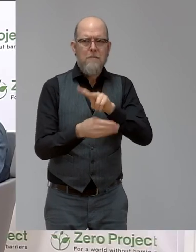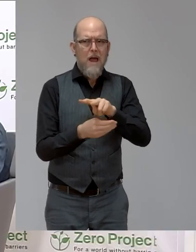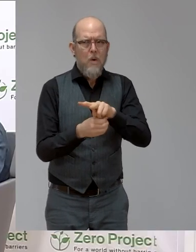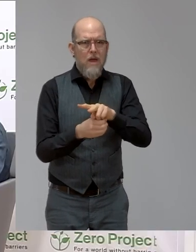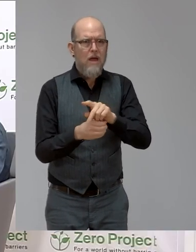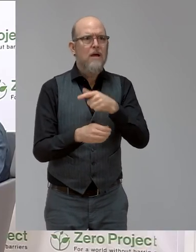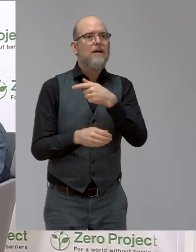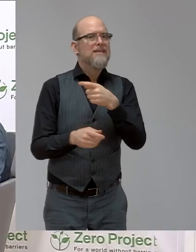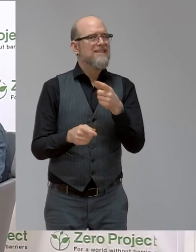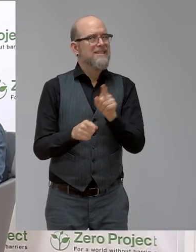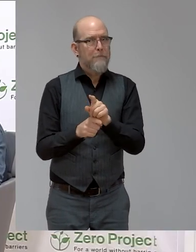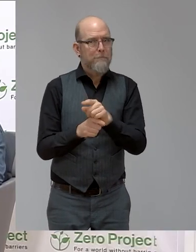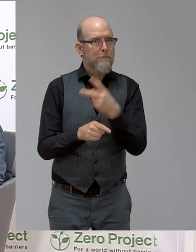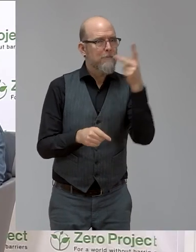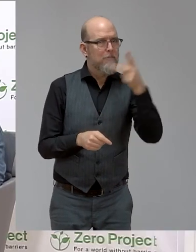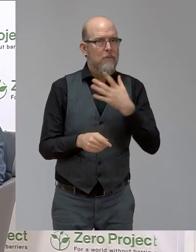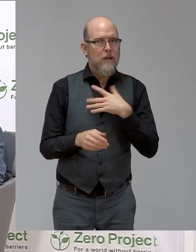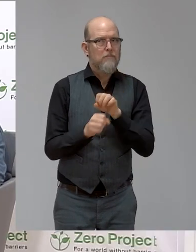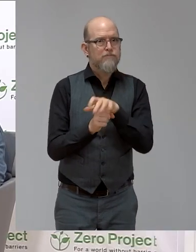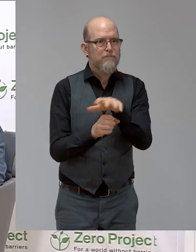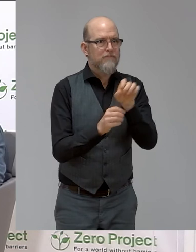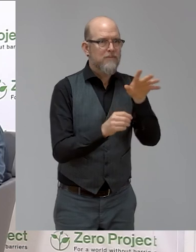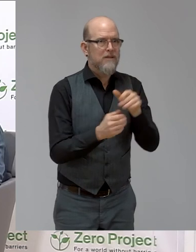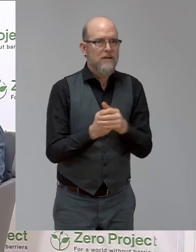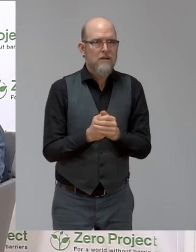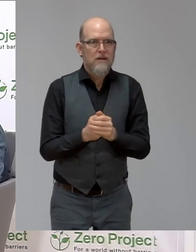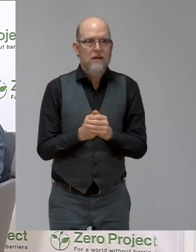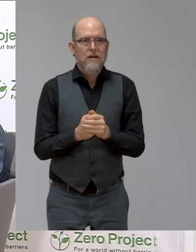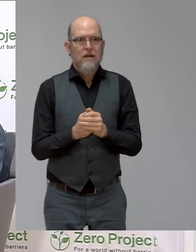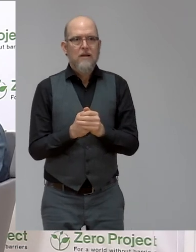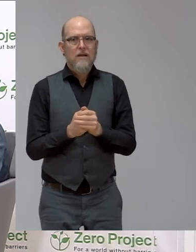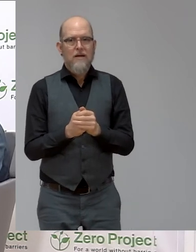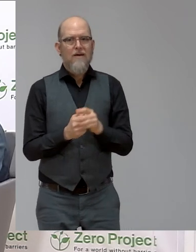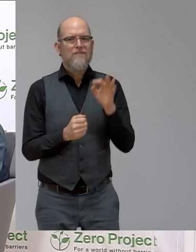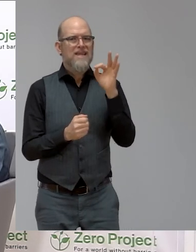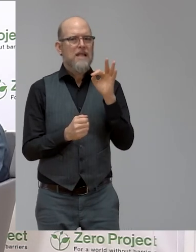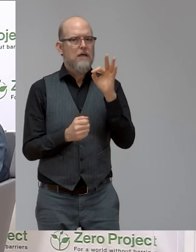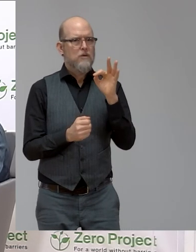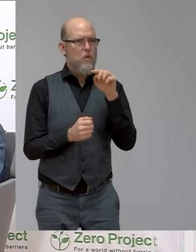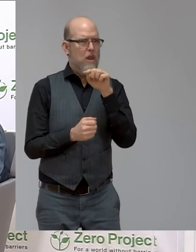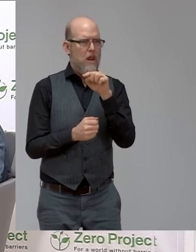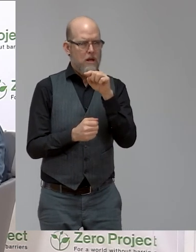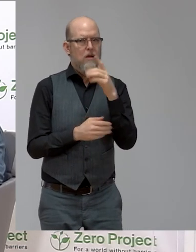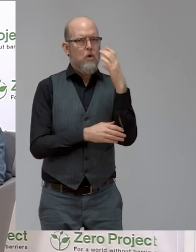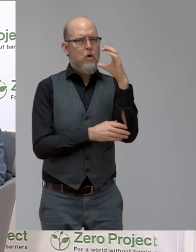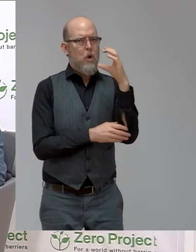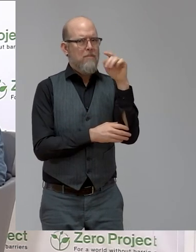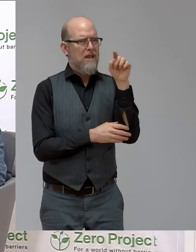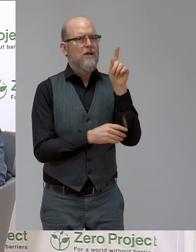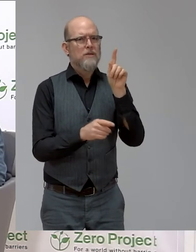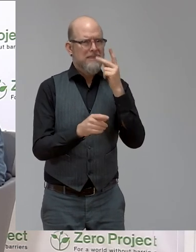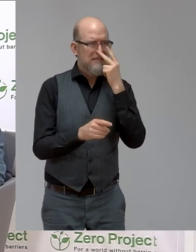Fenascol, the one from Columbia, was also a Zero Project EWD winner in 2017.